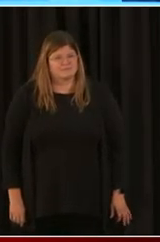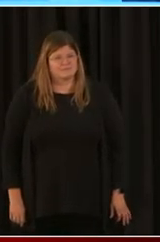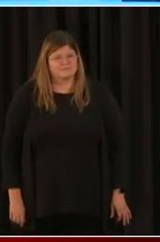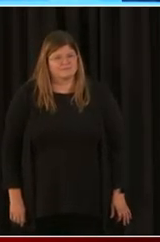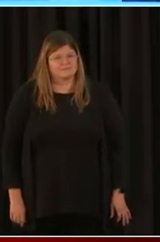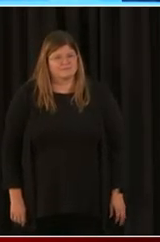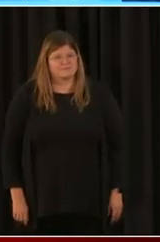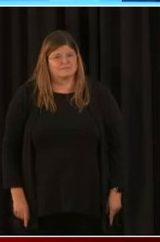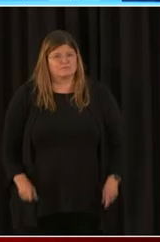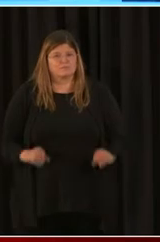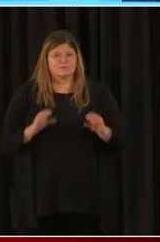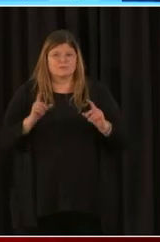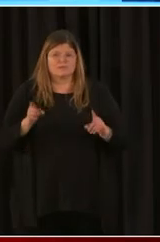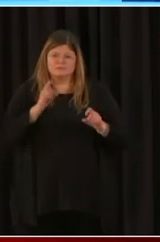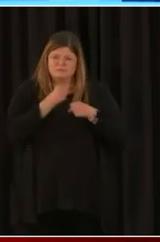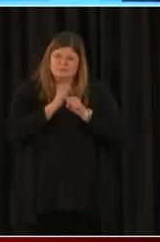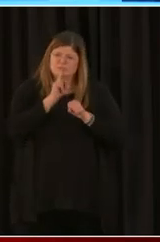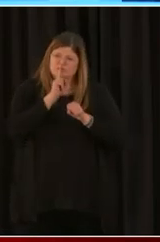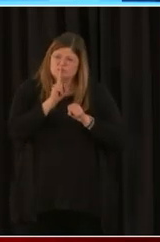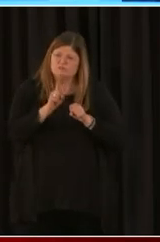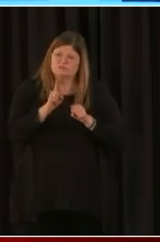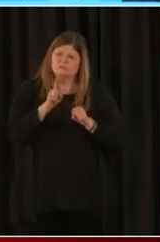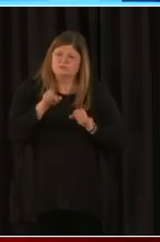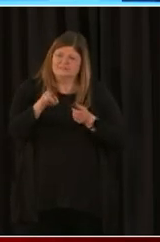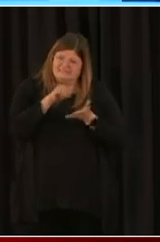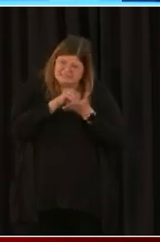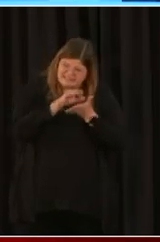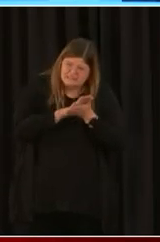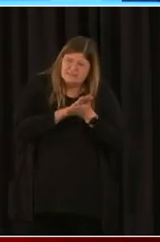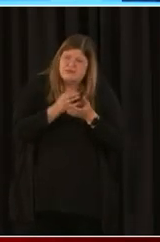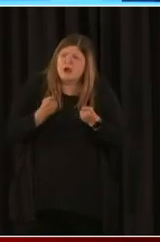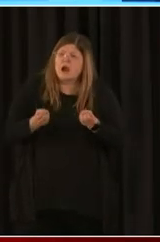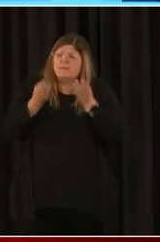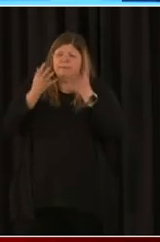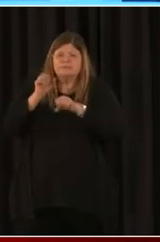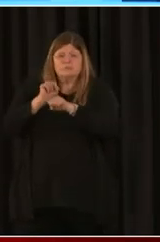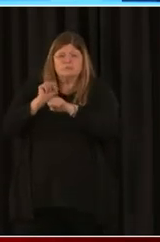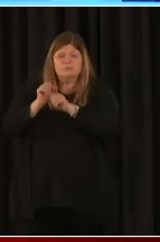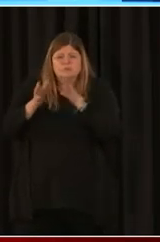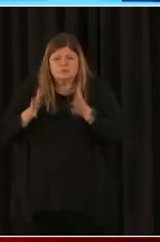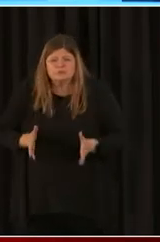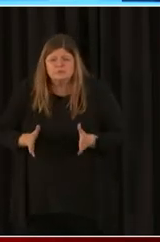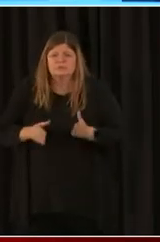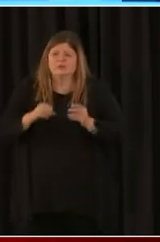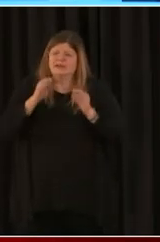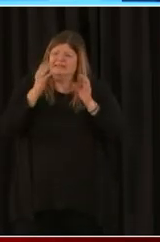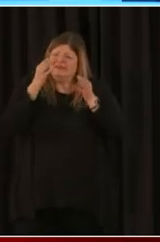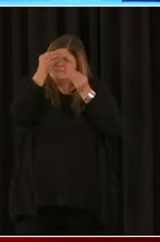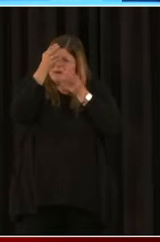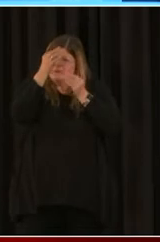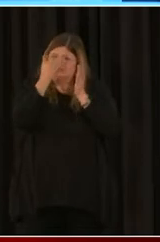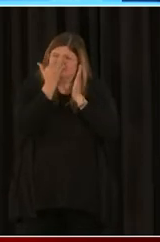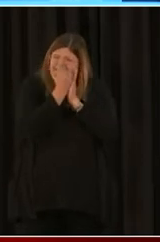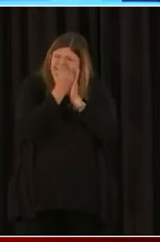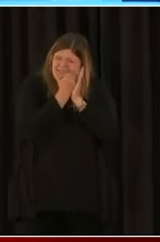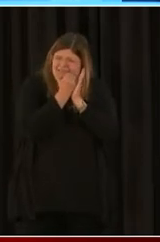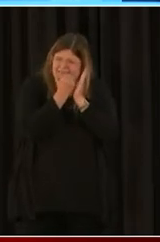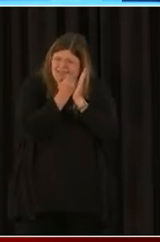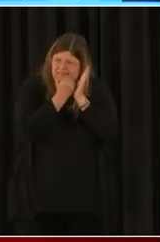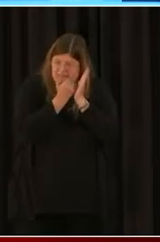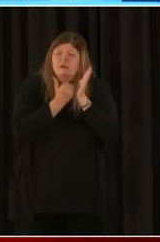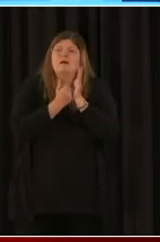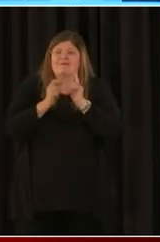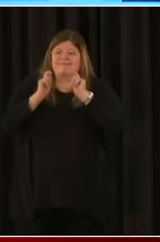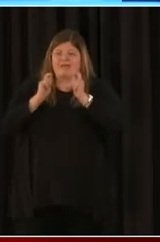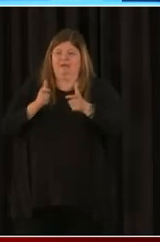in your records, it just helps to expedite the process a little better. We found that when borrowers wait a little